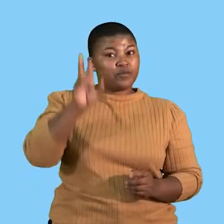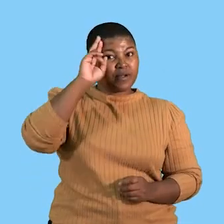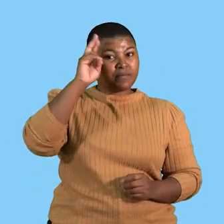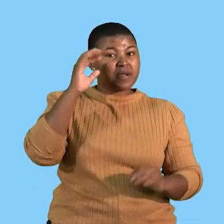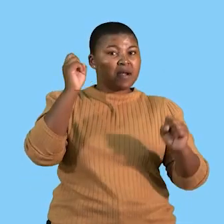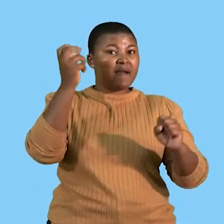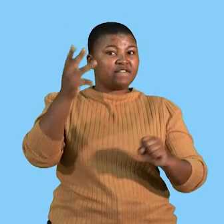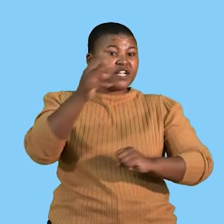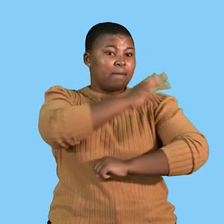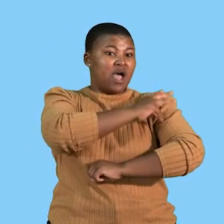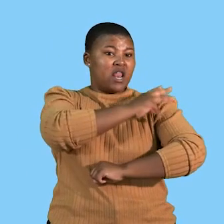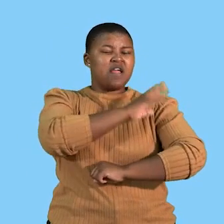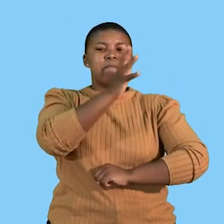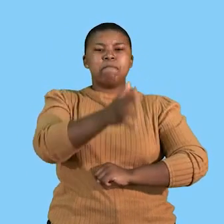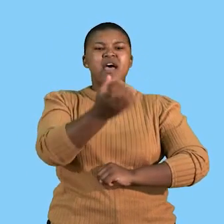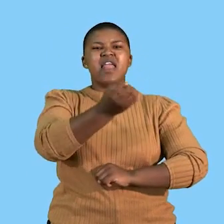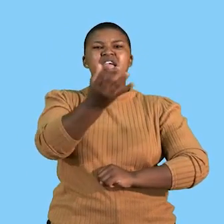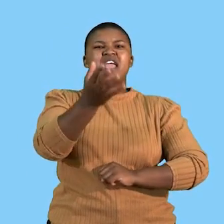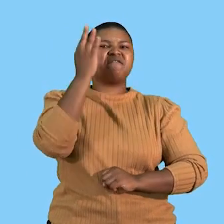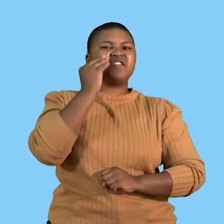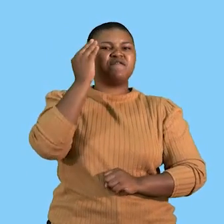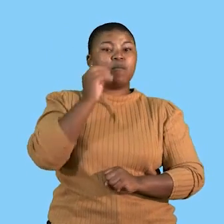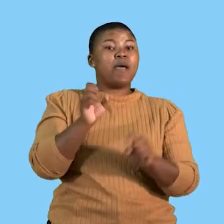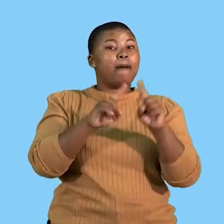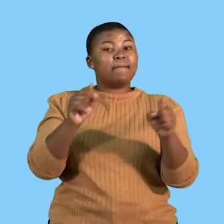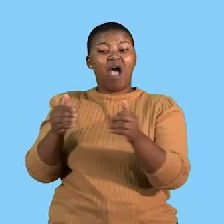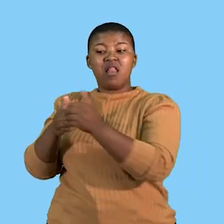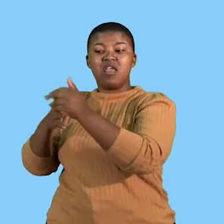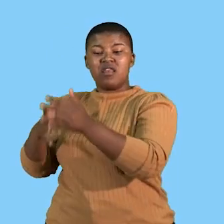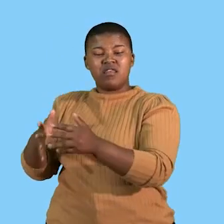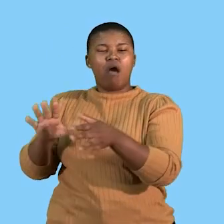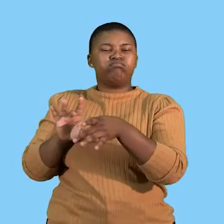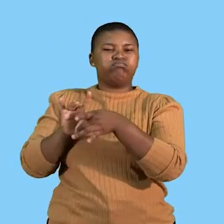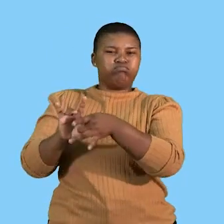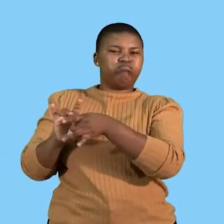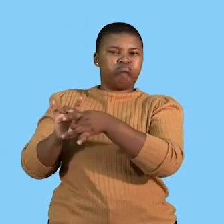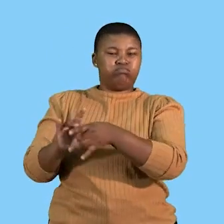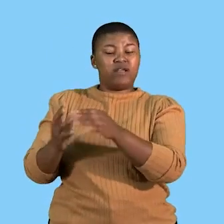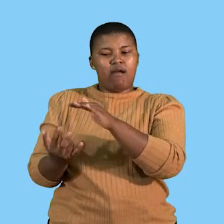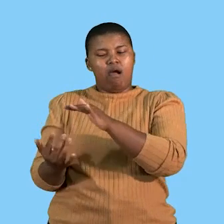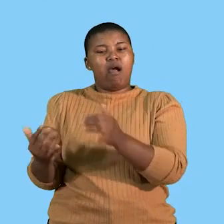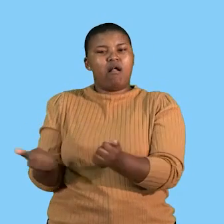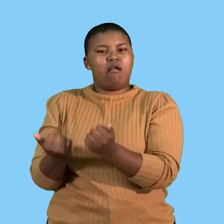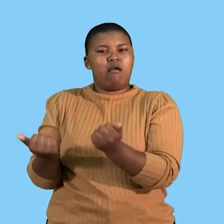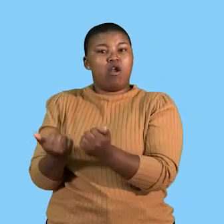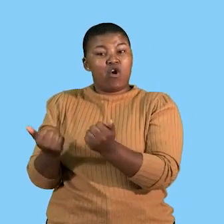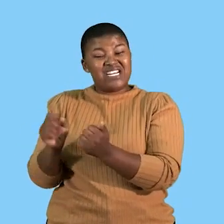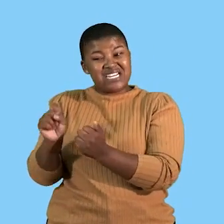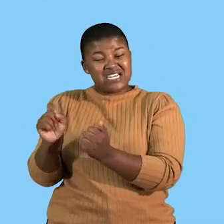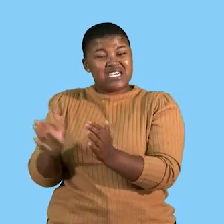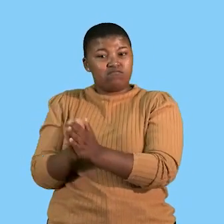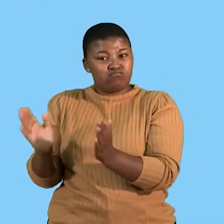actually gives instructions where leadership builds a relationship and inspires the employees.